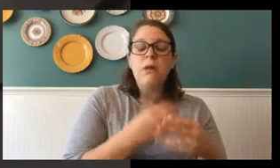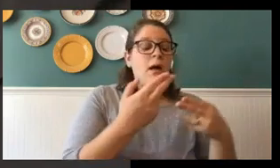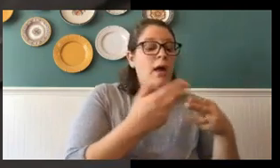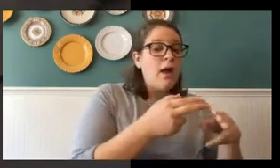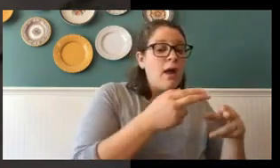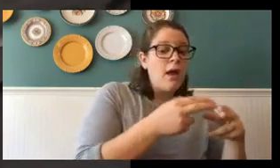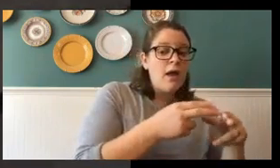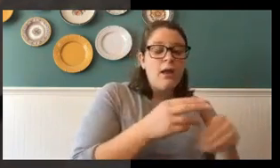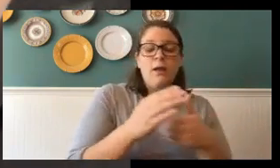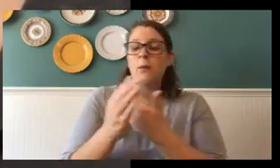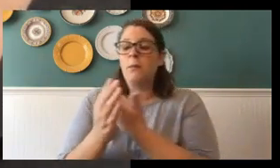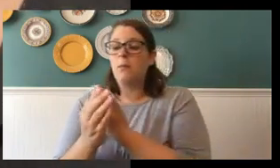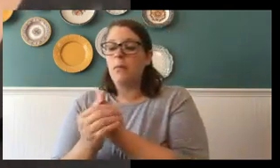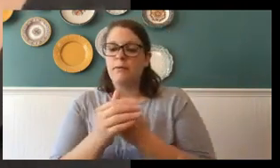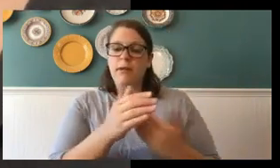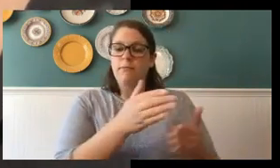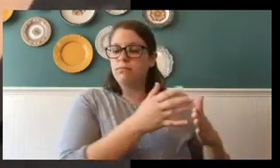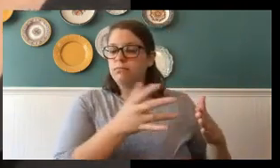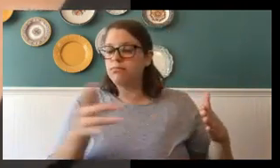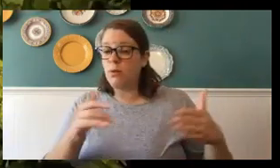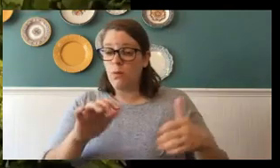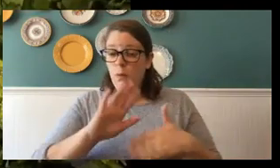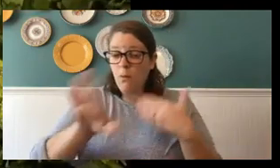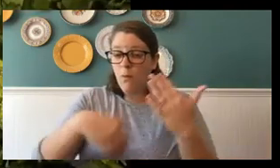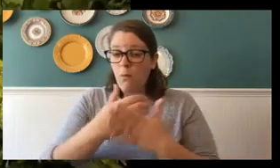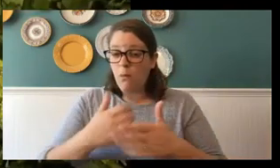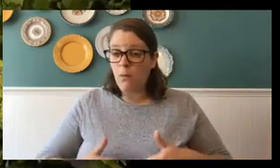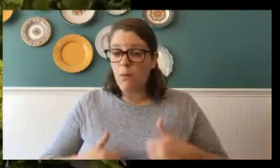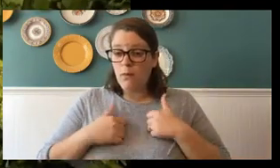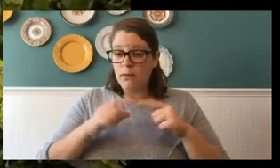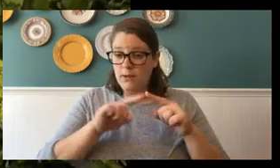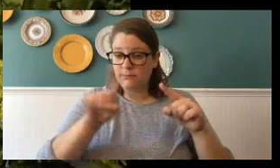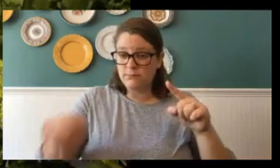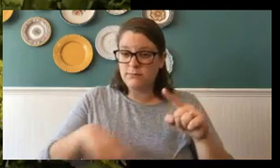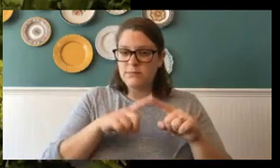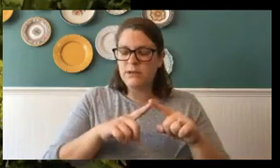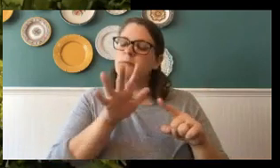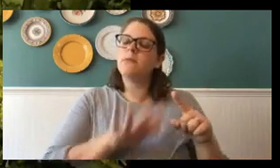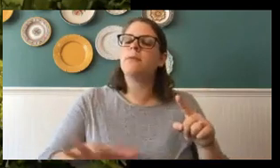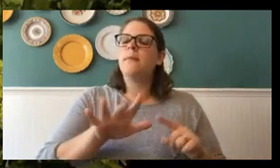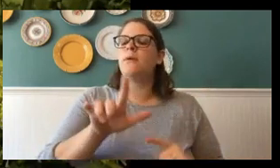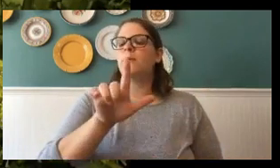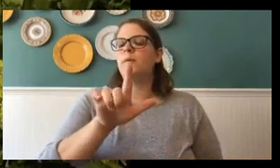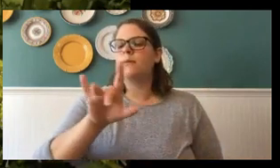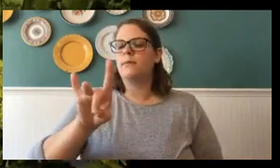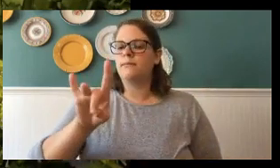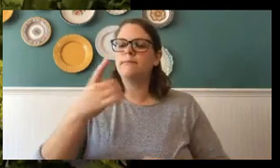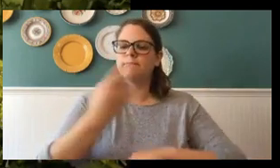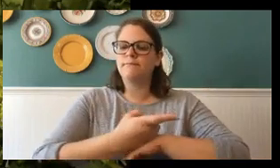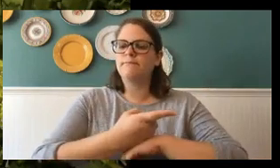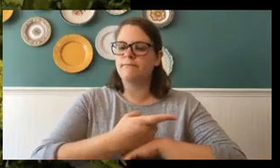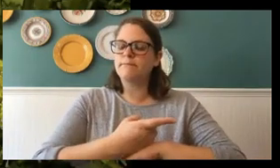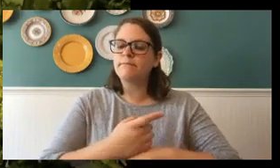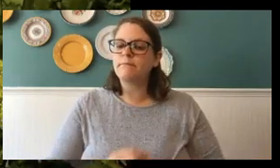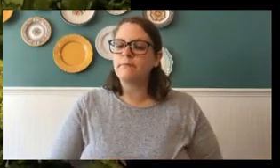butterfly takes approximately 28 days. 28 days. Okay. So a lot of people will come